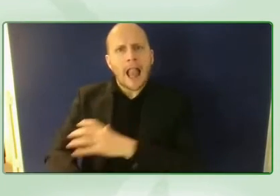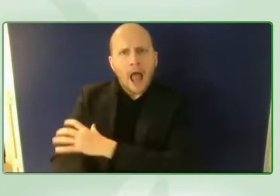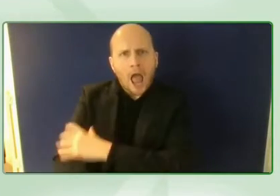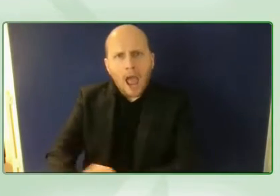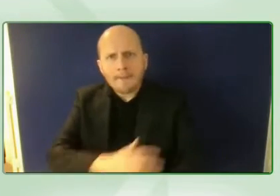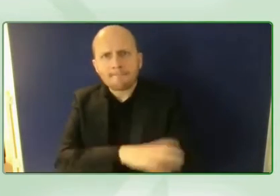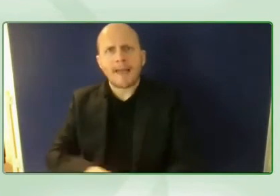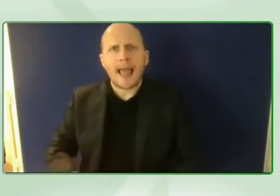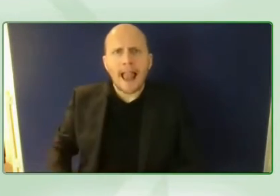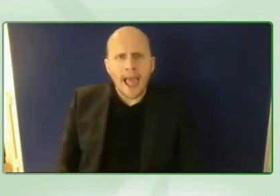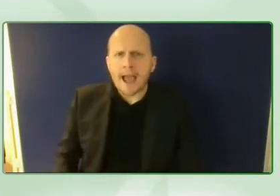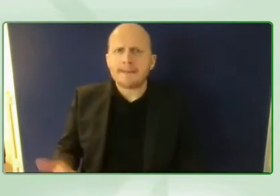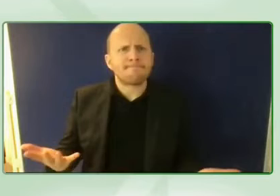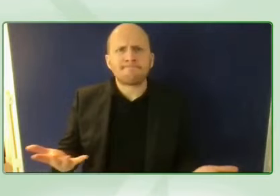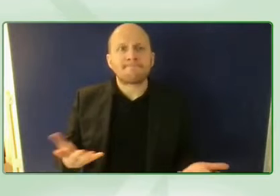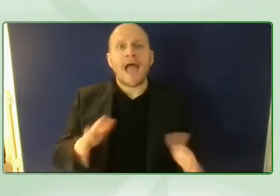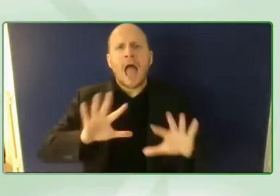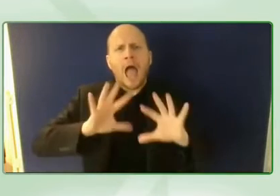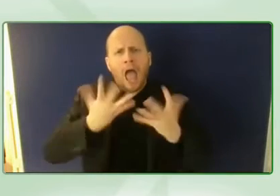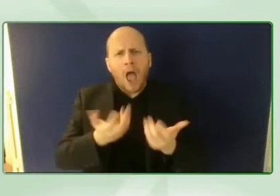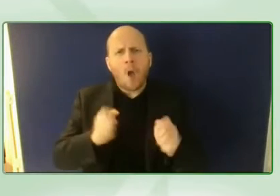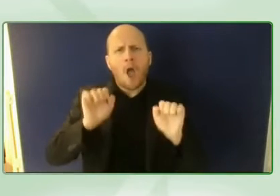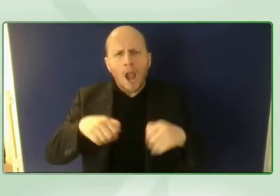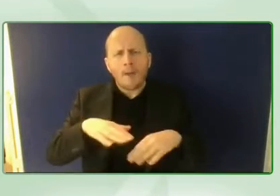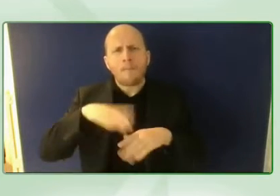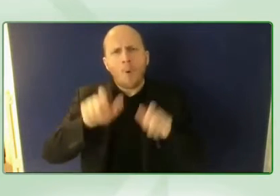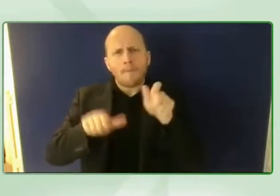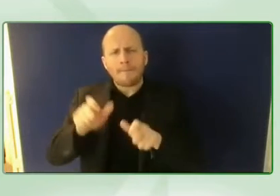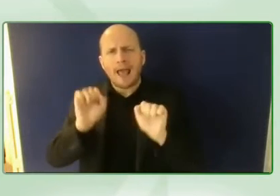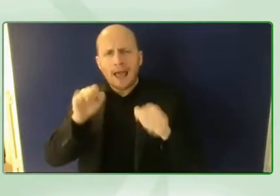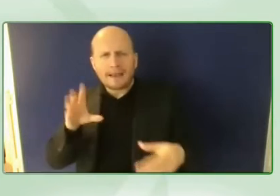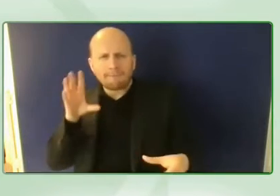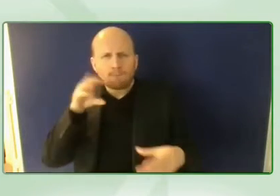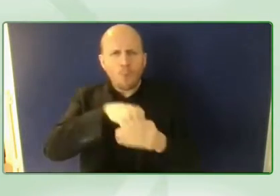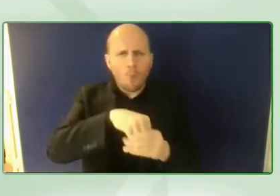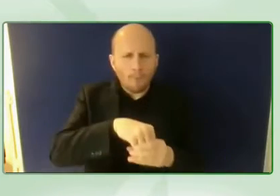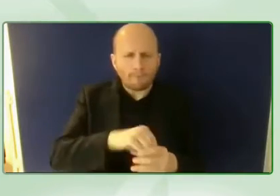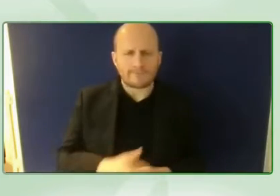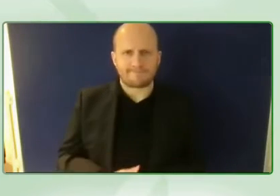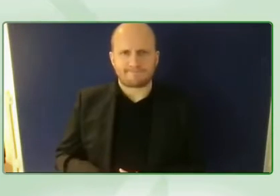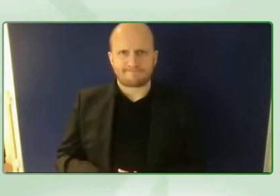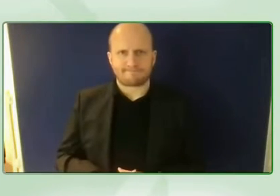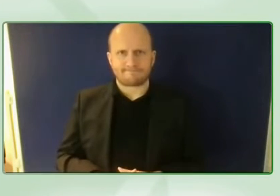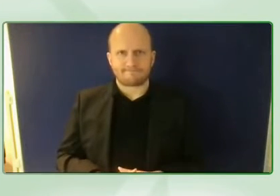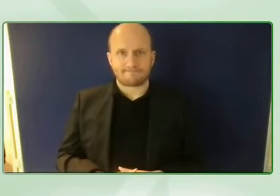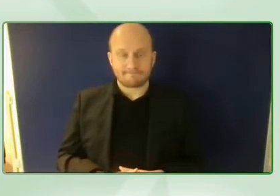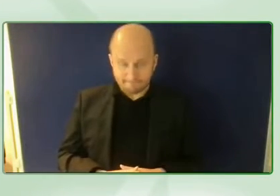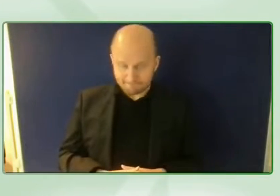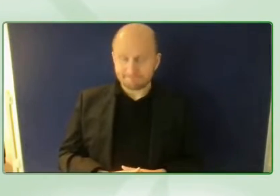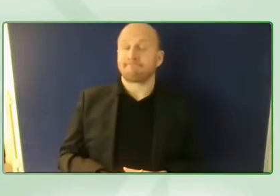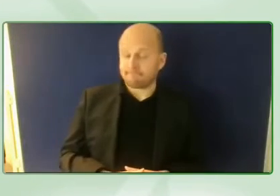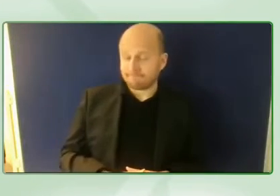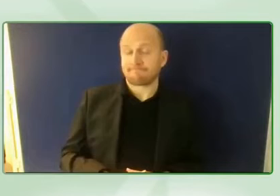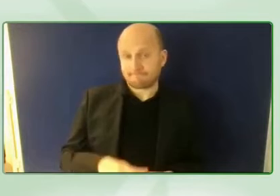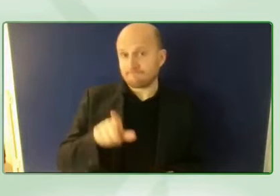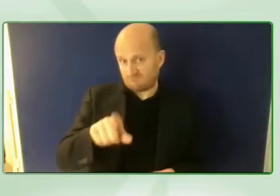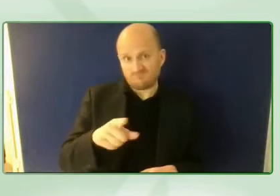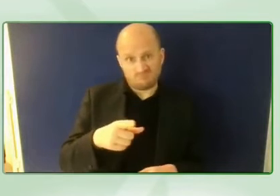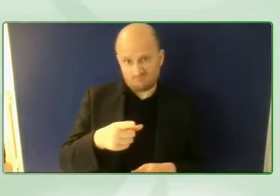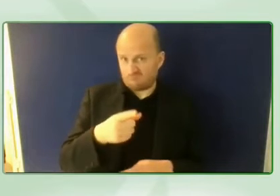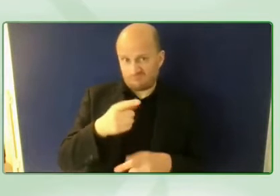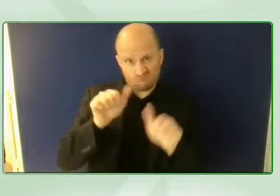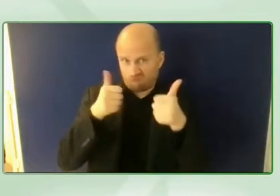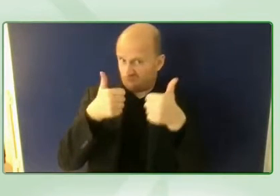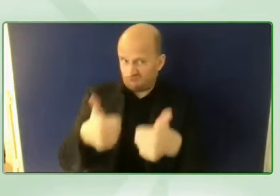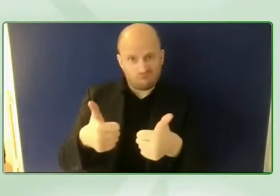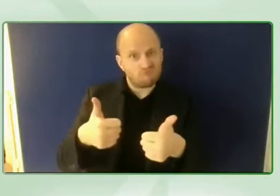yeah i think that you're right it needs to be an absolutely is a campaign for all um the reality is that the